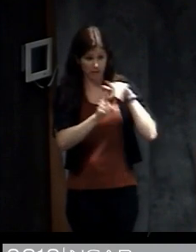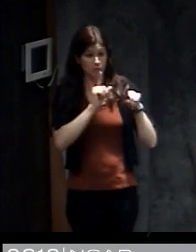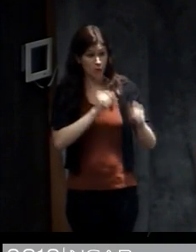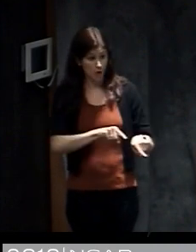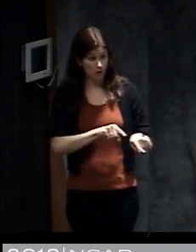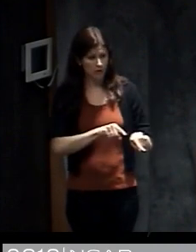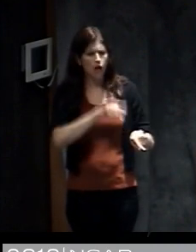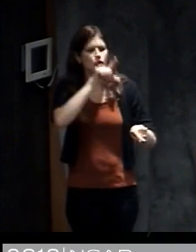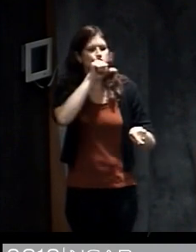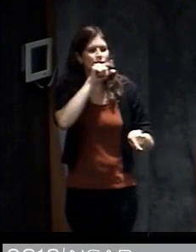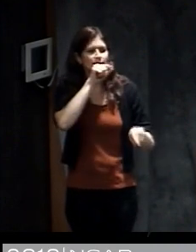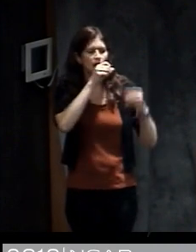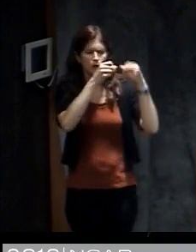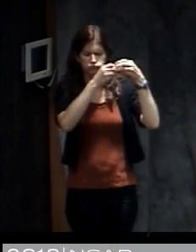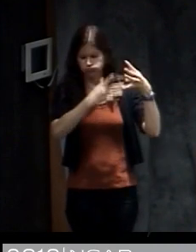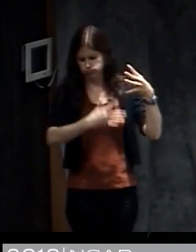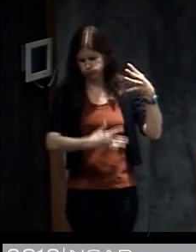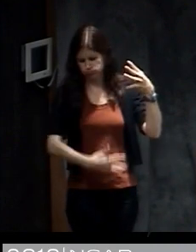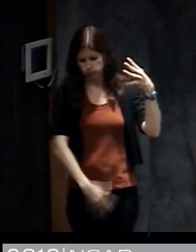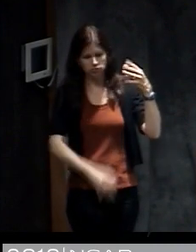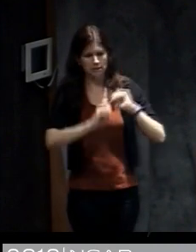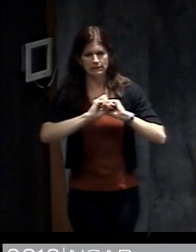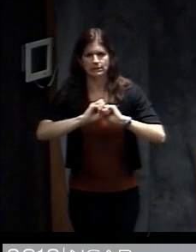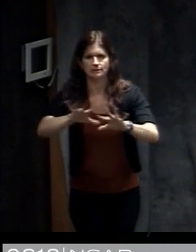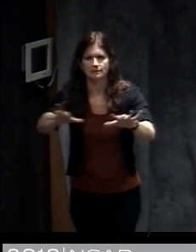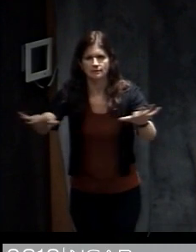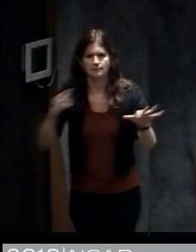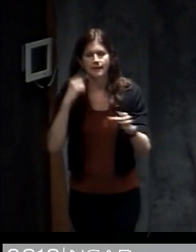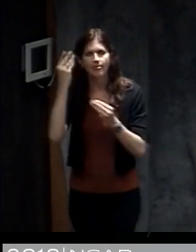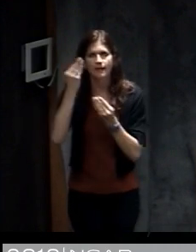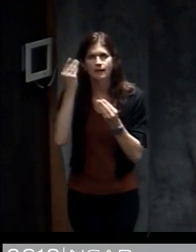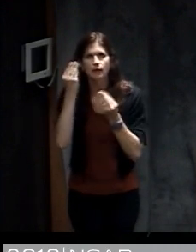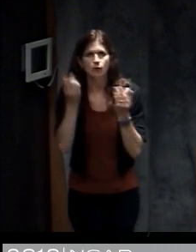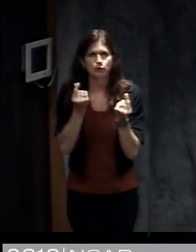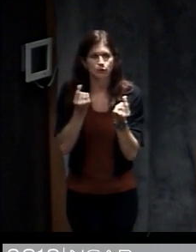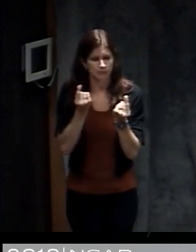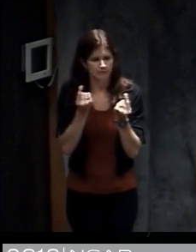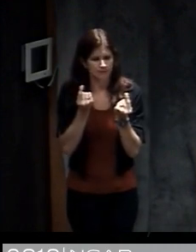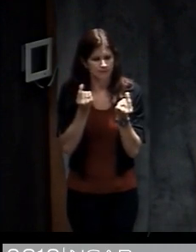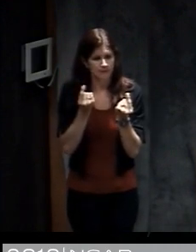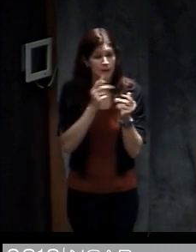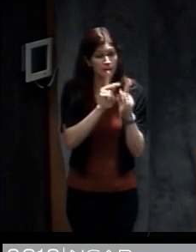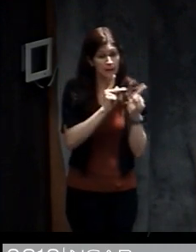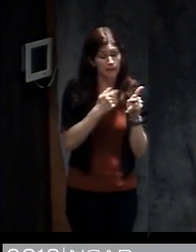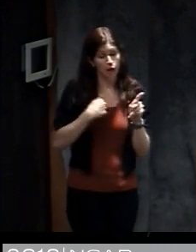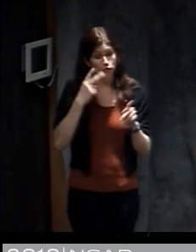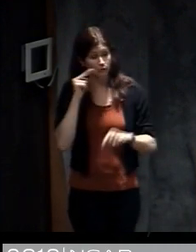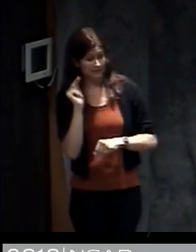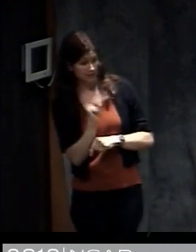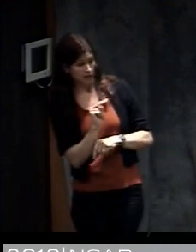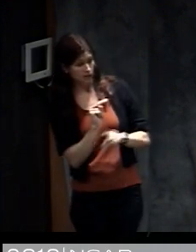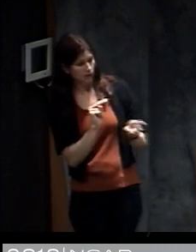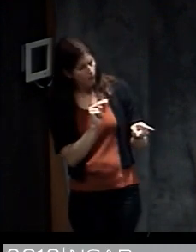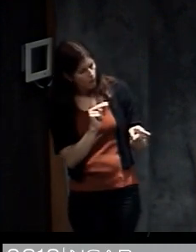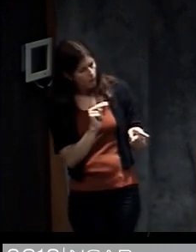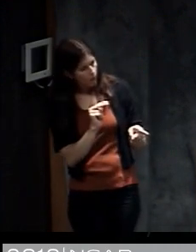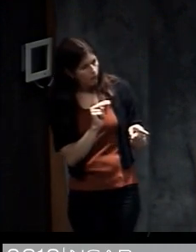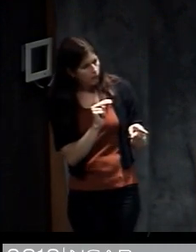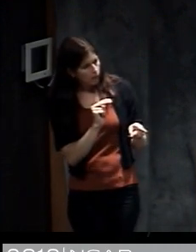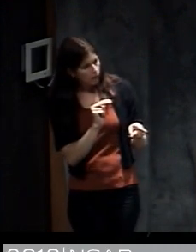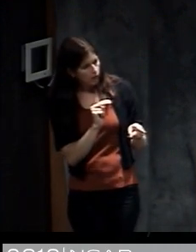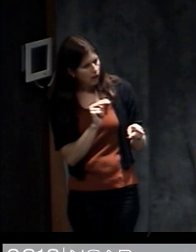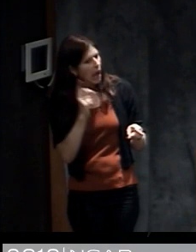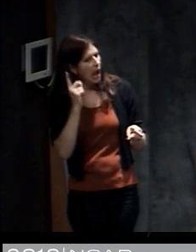there's a lot of tweets about it. So people are getting that information and they're thinking about it. People also look at what other people are doing. So here's an example of someone saying,